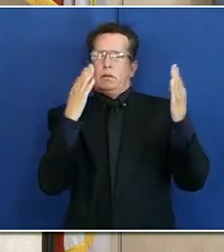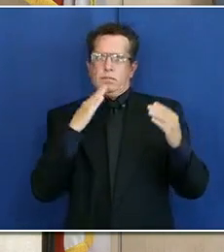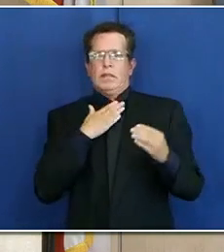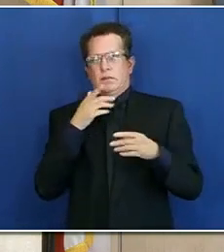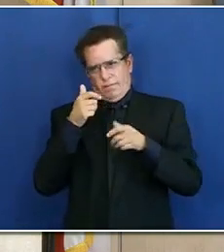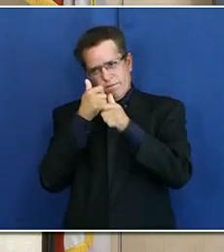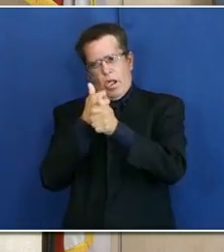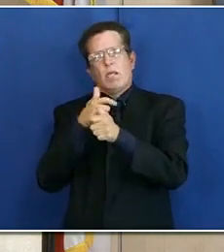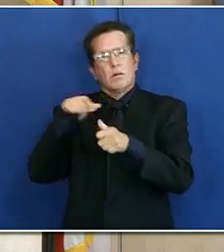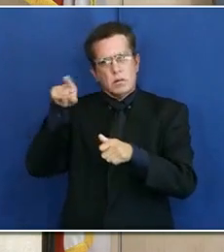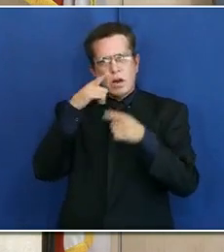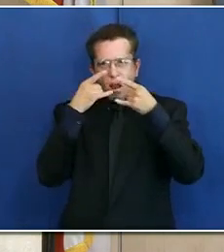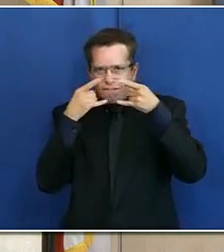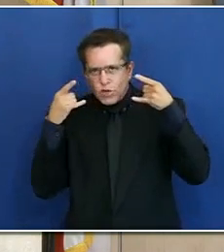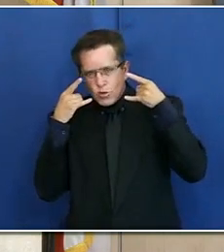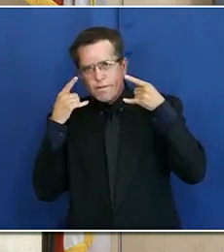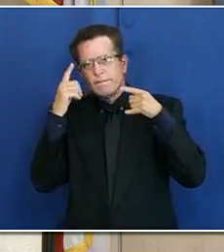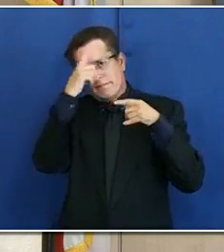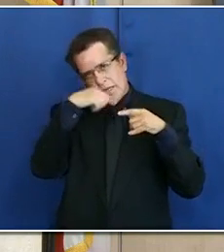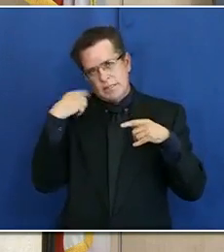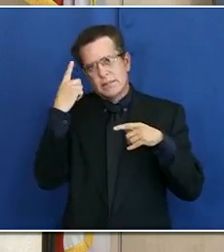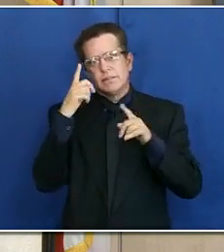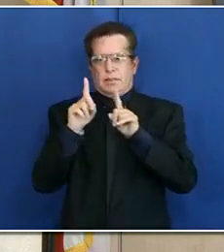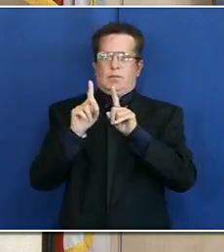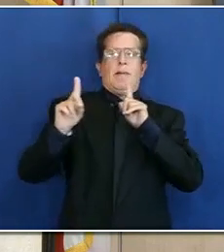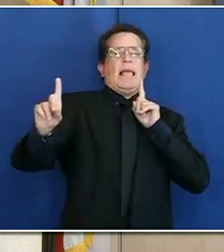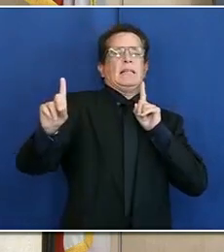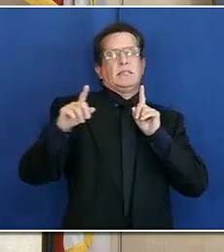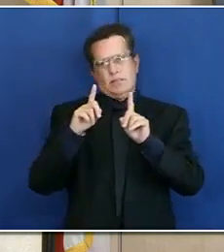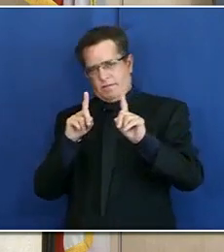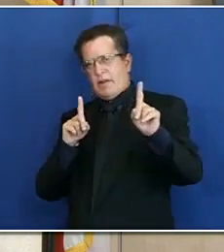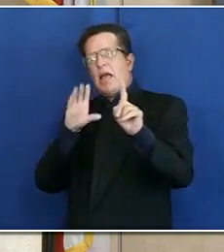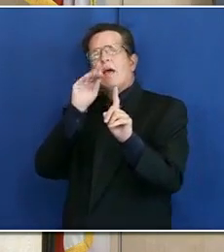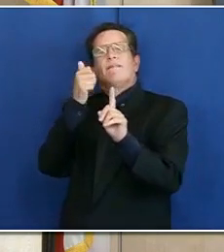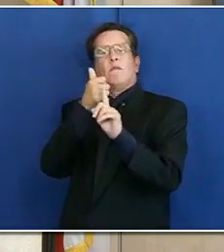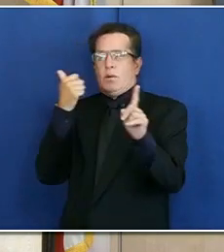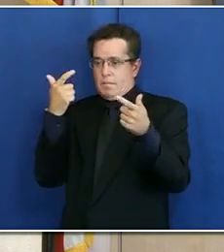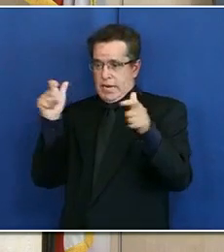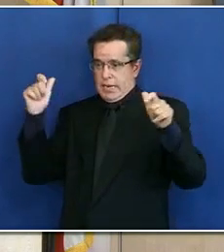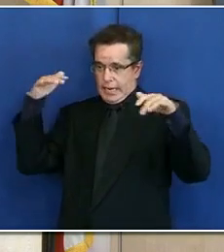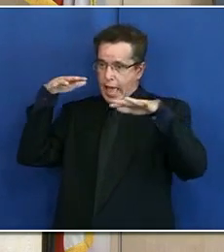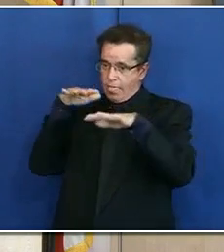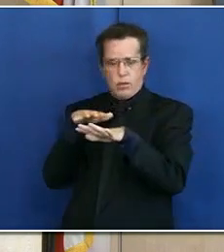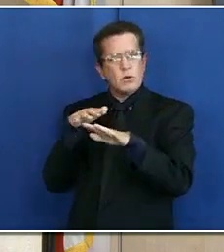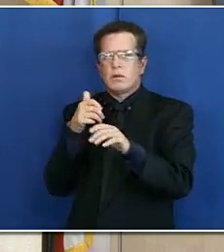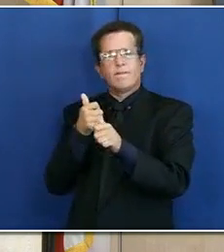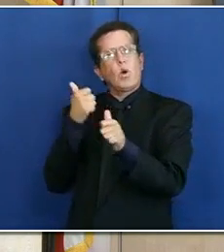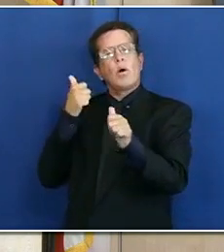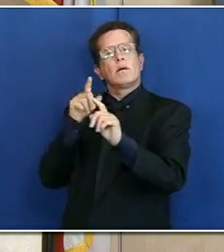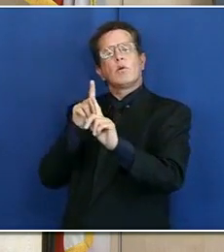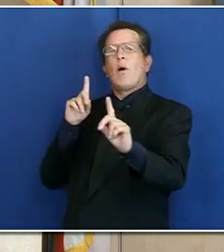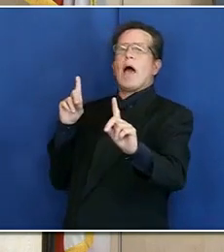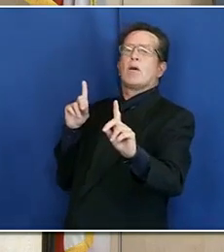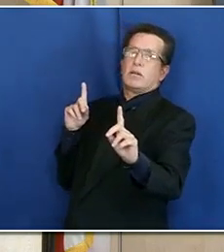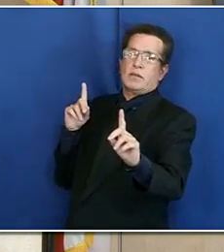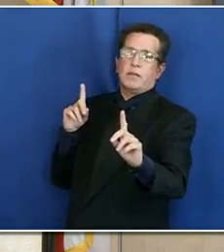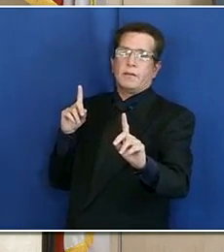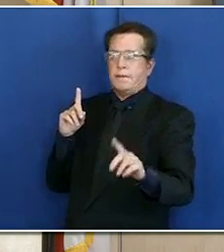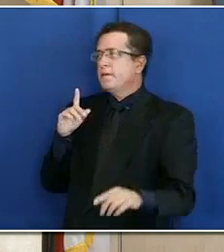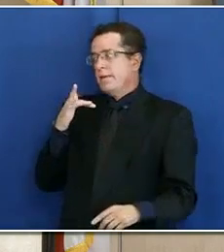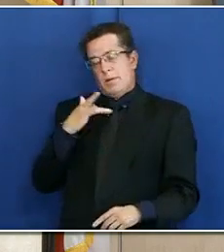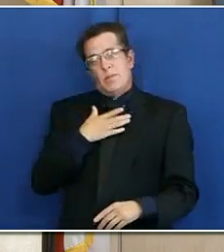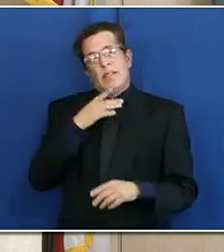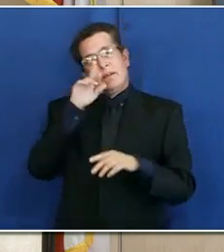cover your face, maintain space for others, and avoid large gatherings. Stay safe, San Diego. Protect yourself